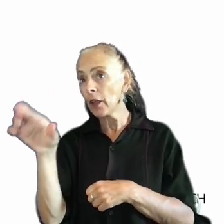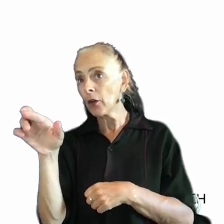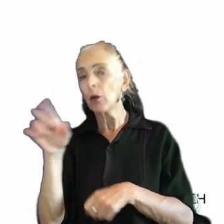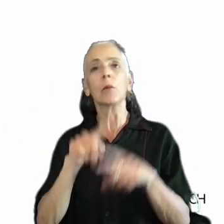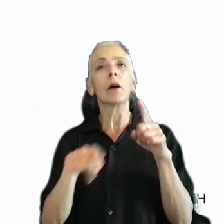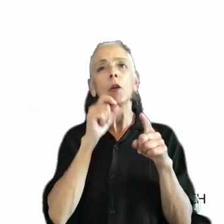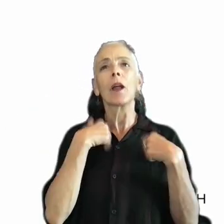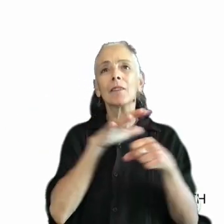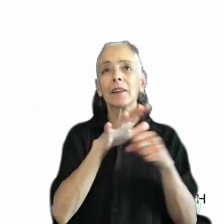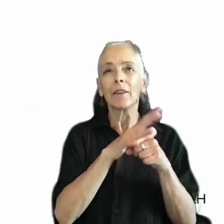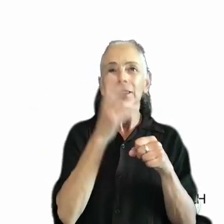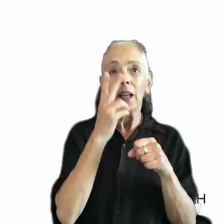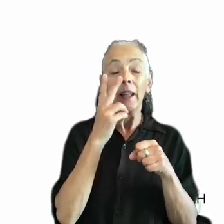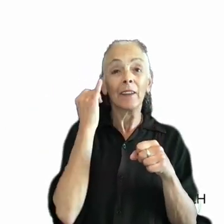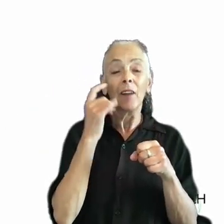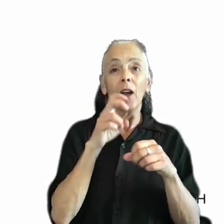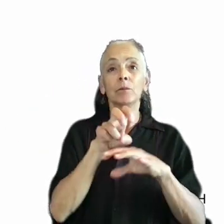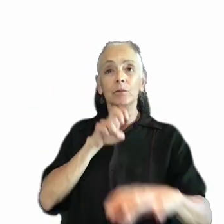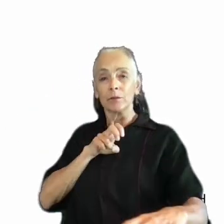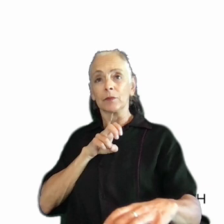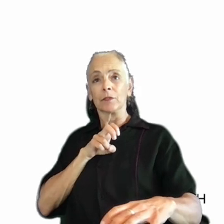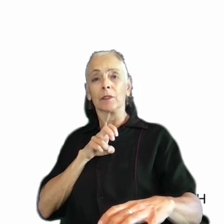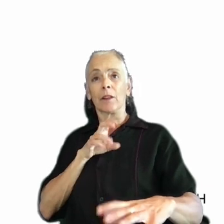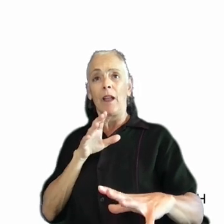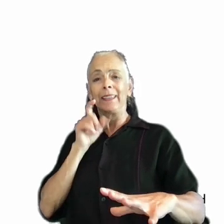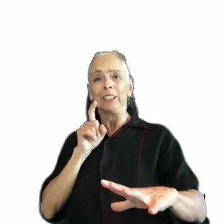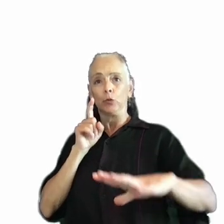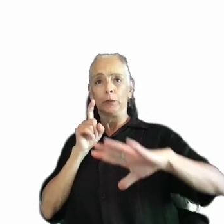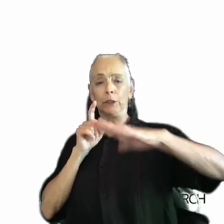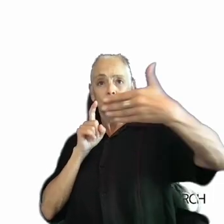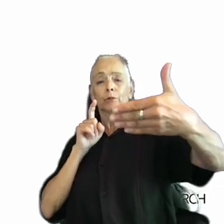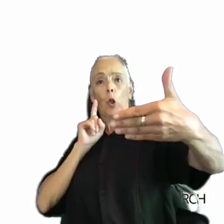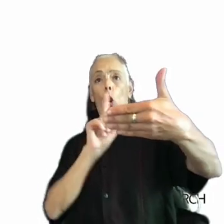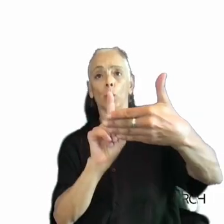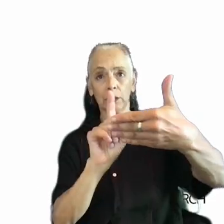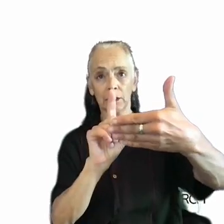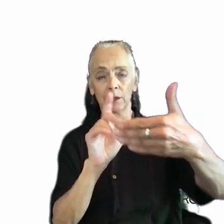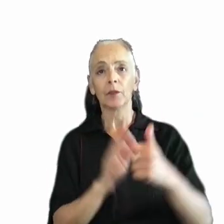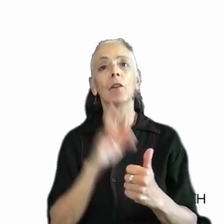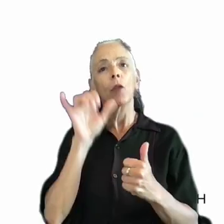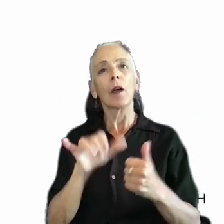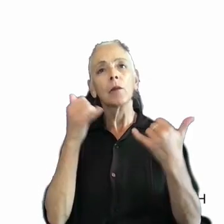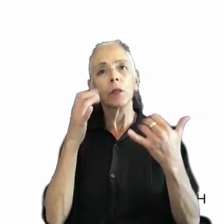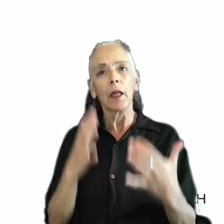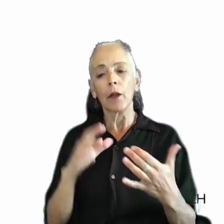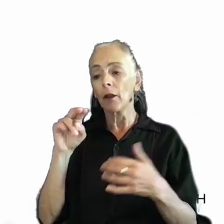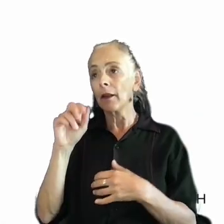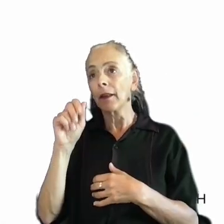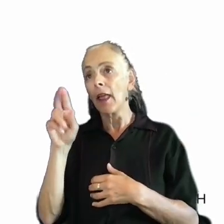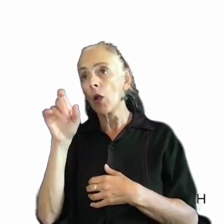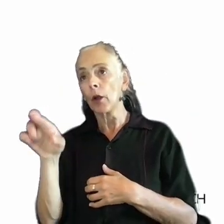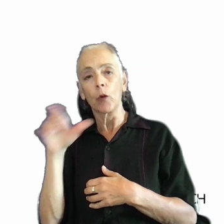don't have enough sight to see the screen from far away, so I have to sit close. For this player, narrator is not going to be helpful